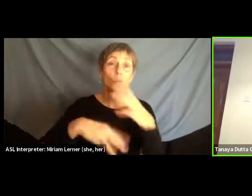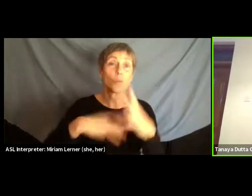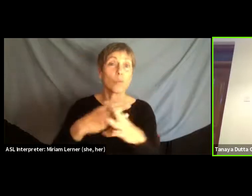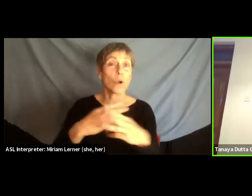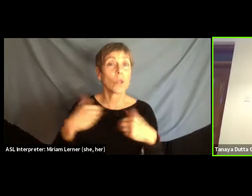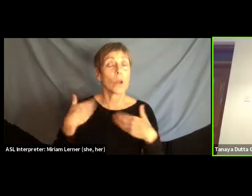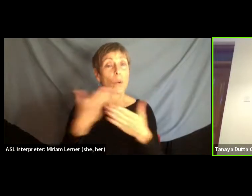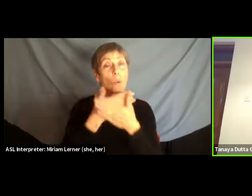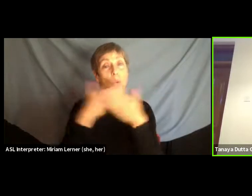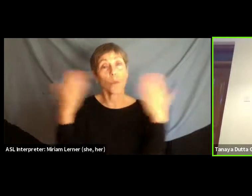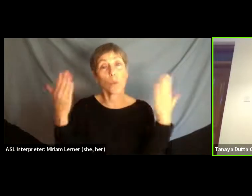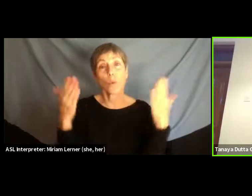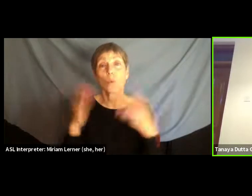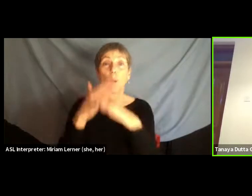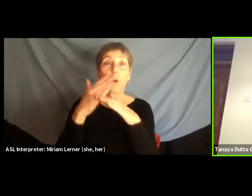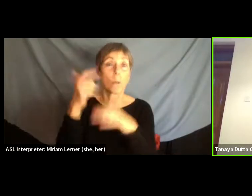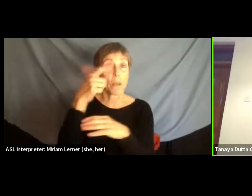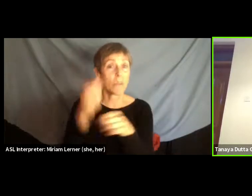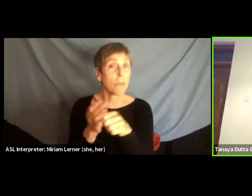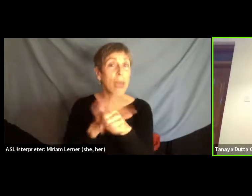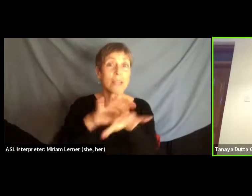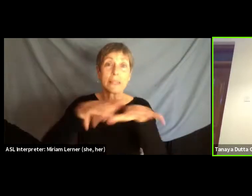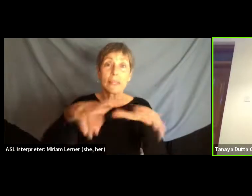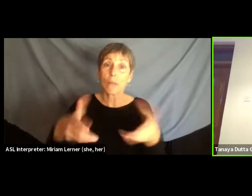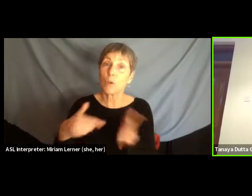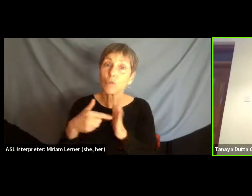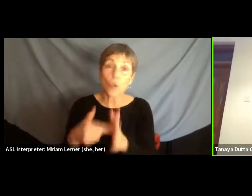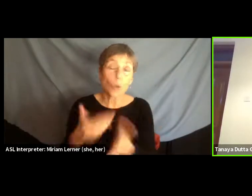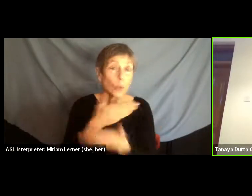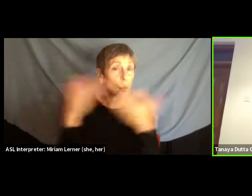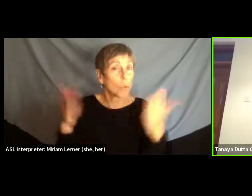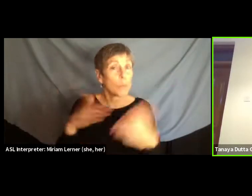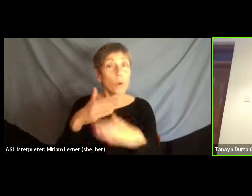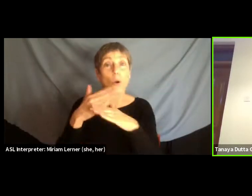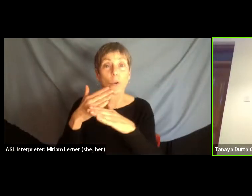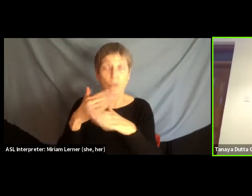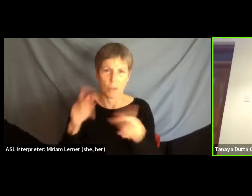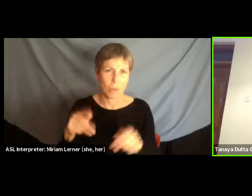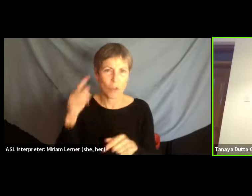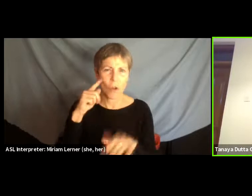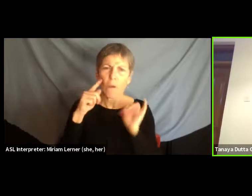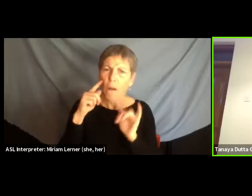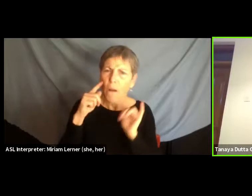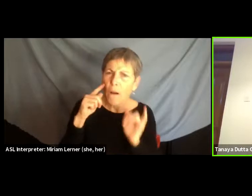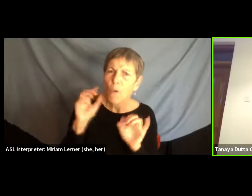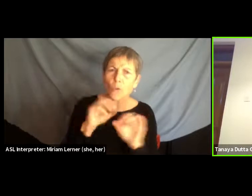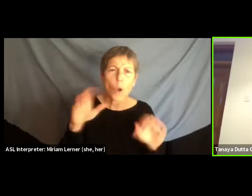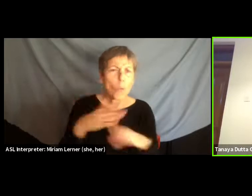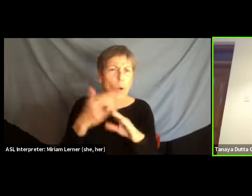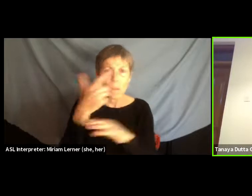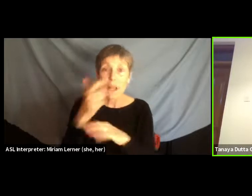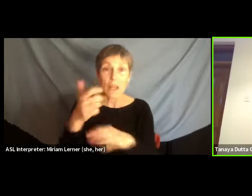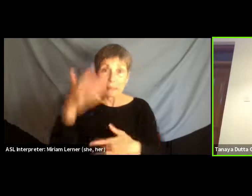the pandemic, that that pandemic brought to us this notion of a borderless world,